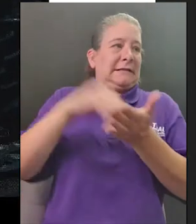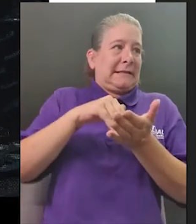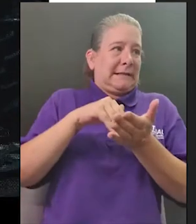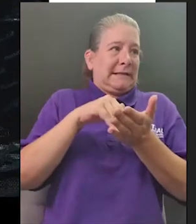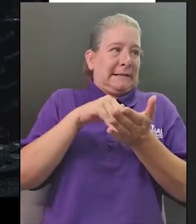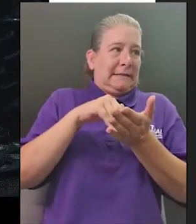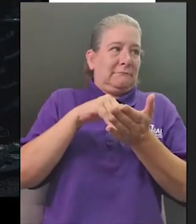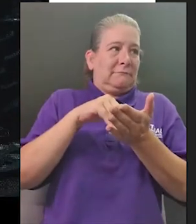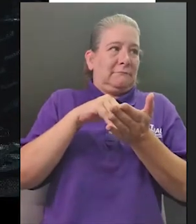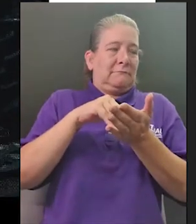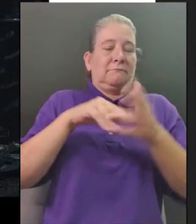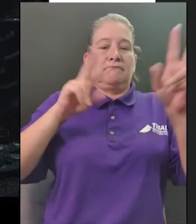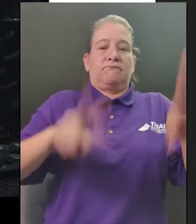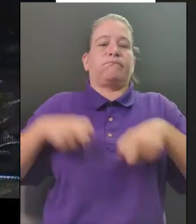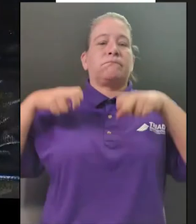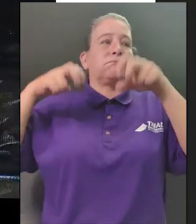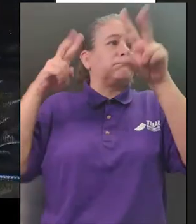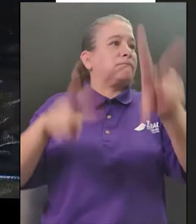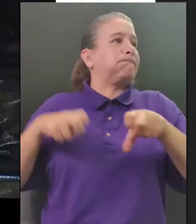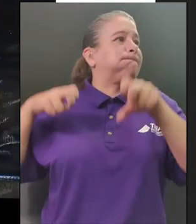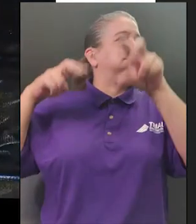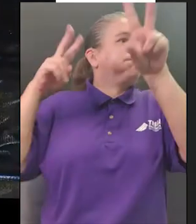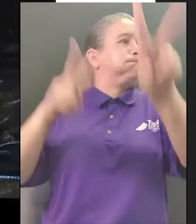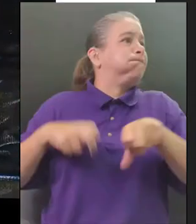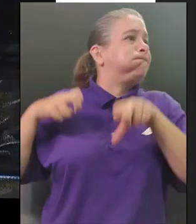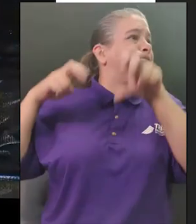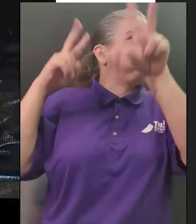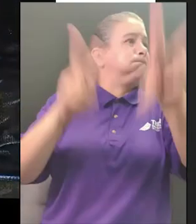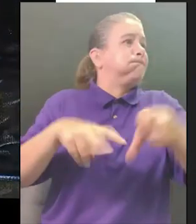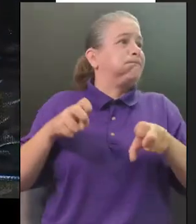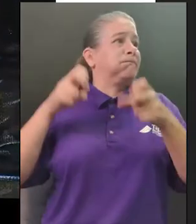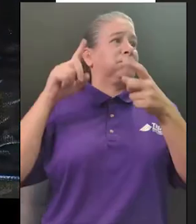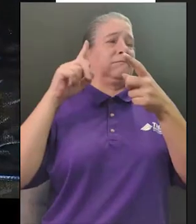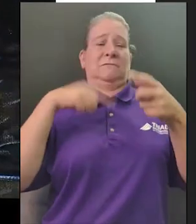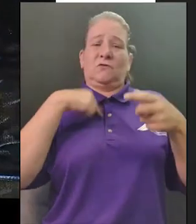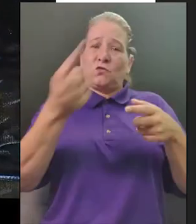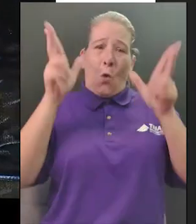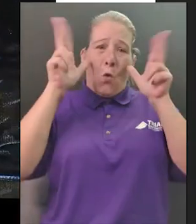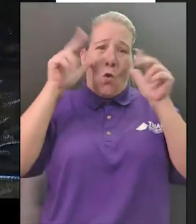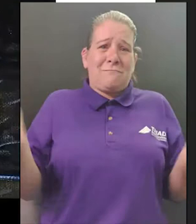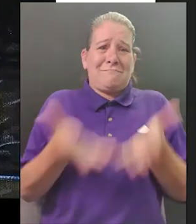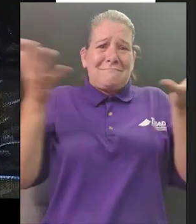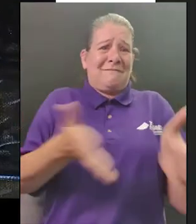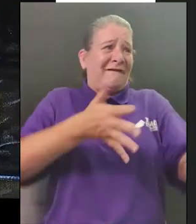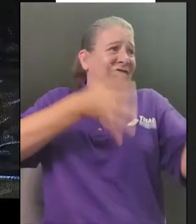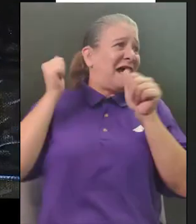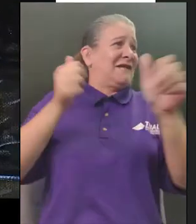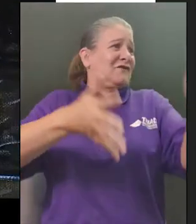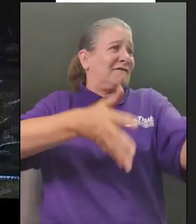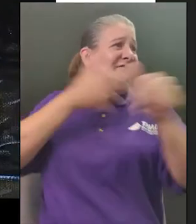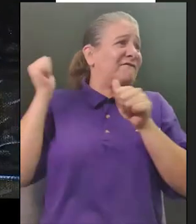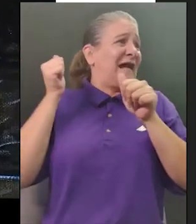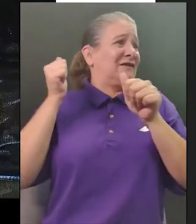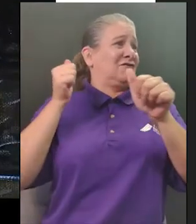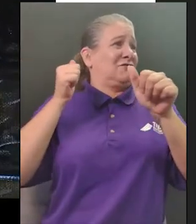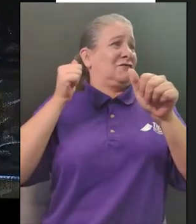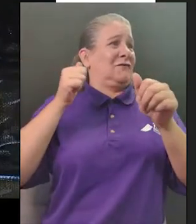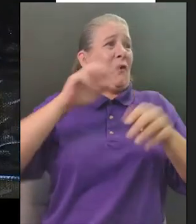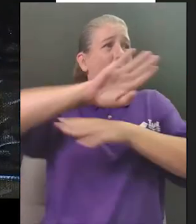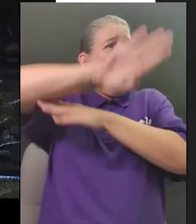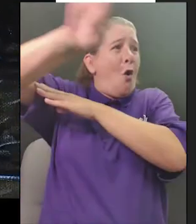the saddle hurry she urged star began to trot faster boy sibyl rode on